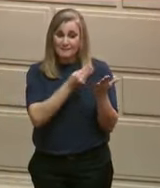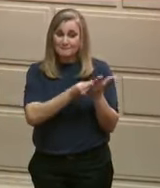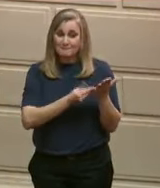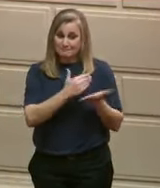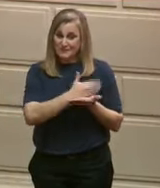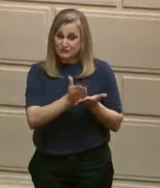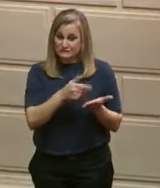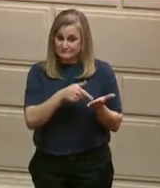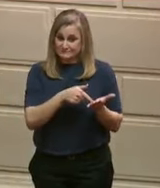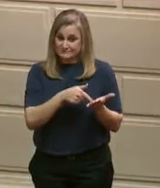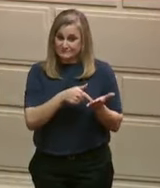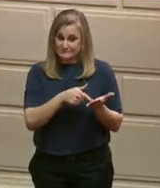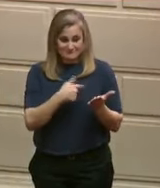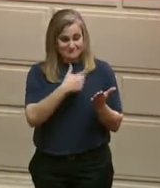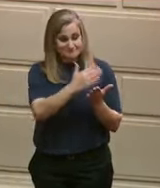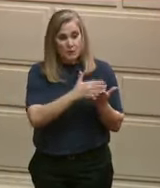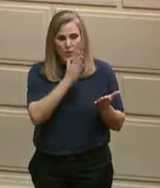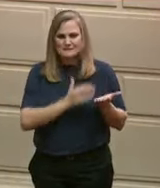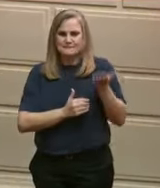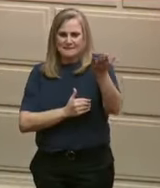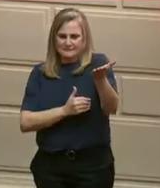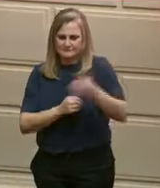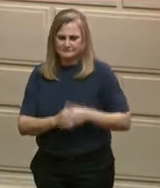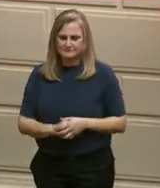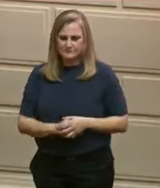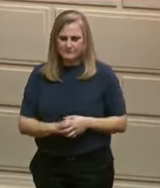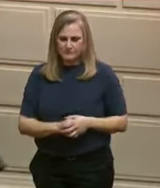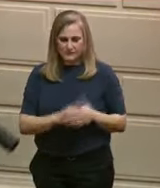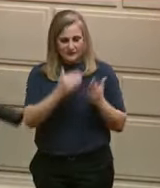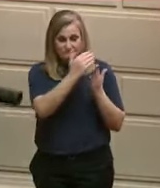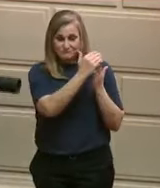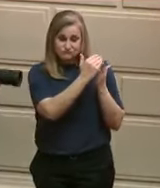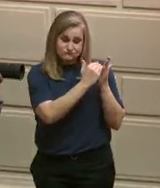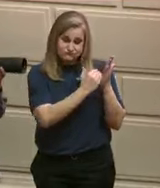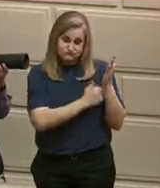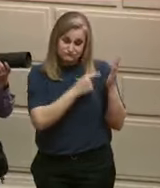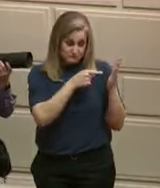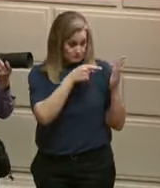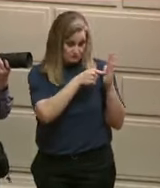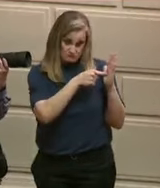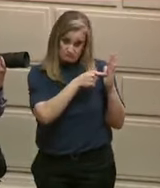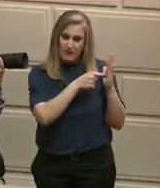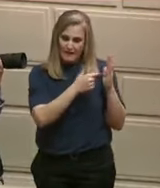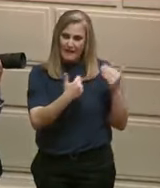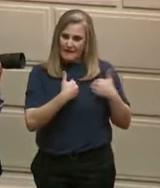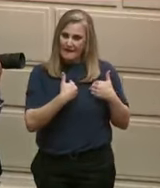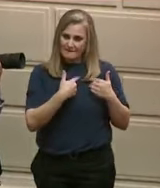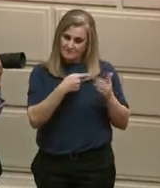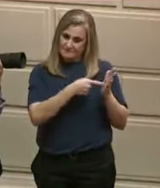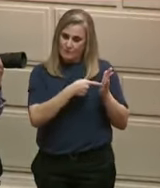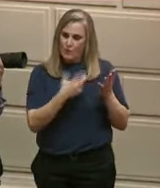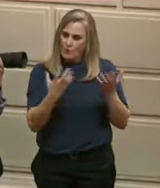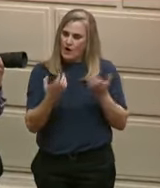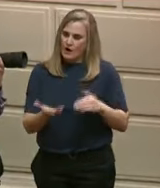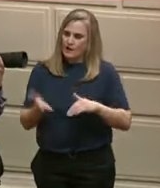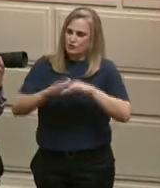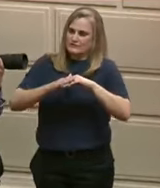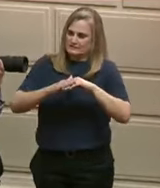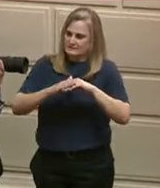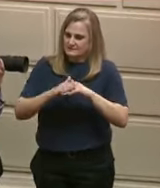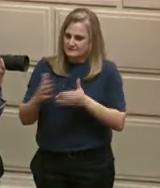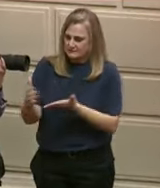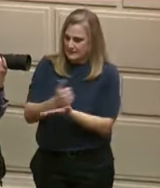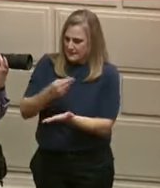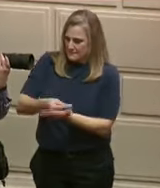that will help us raise the incomes of our fellow Rhode Islanders while controlling recurring costs. We will